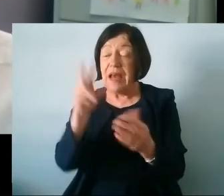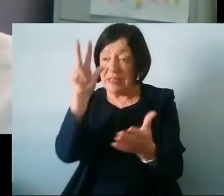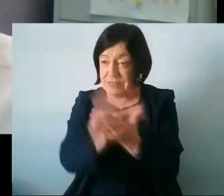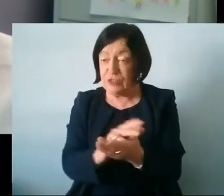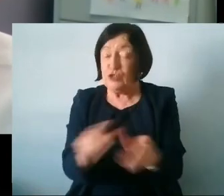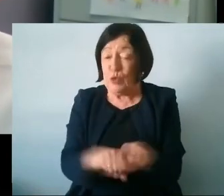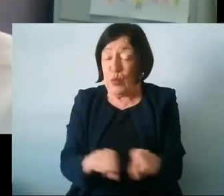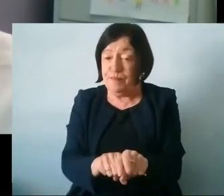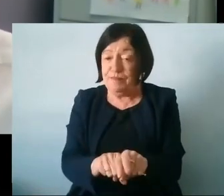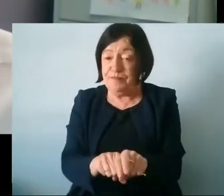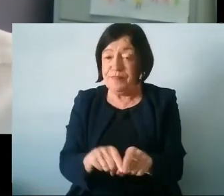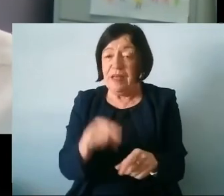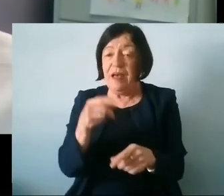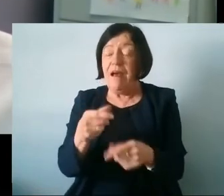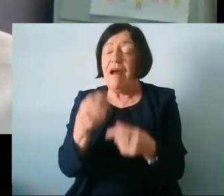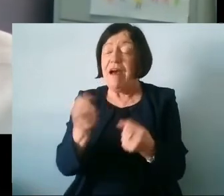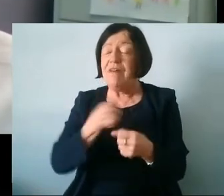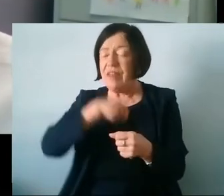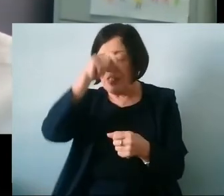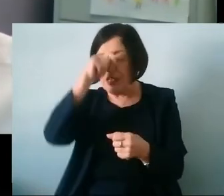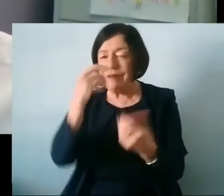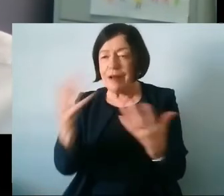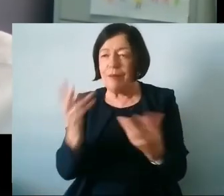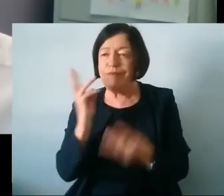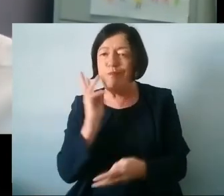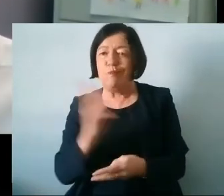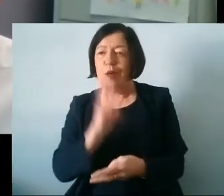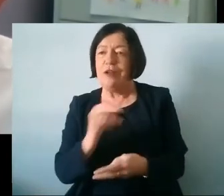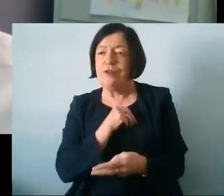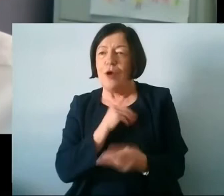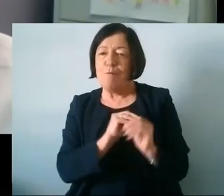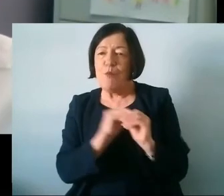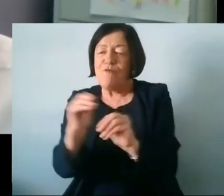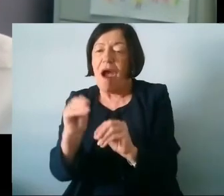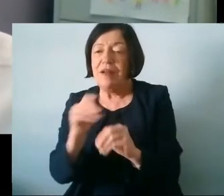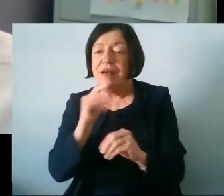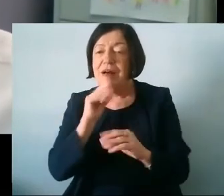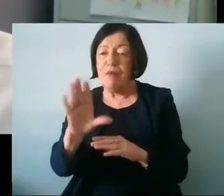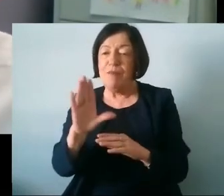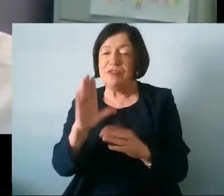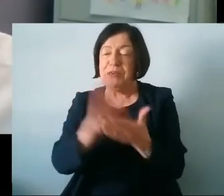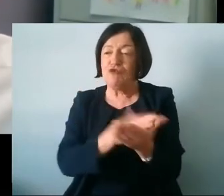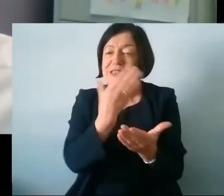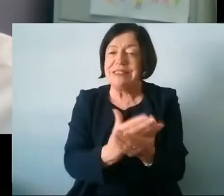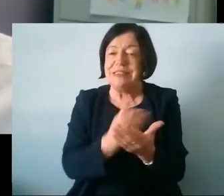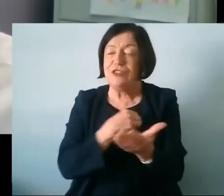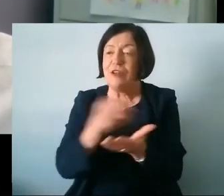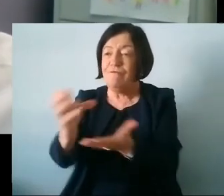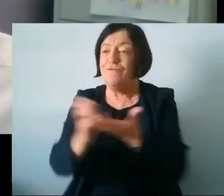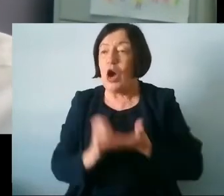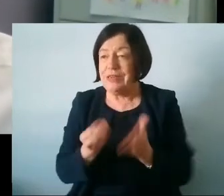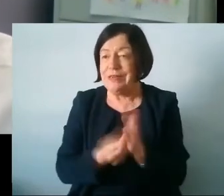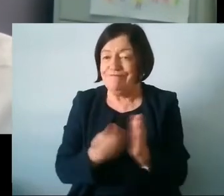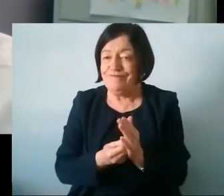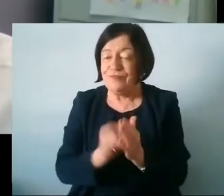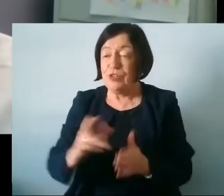well and there is I think a willingness uh to move forward on this but it's got to be translated into funding and it's